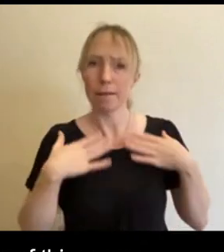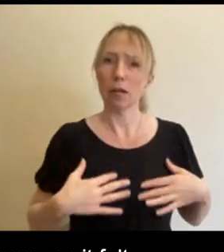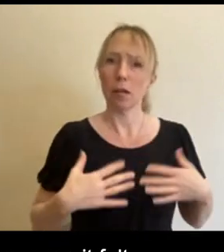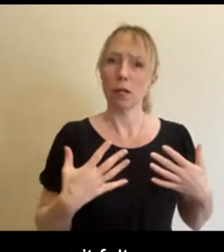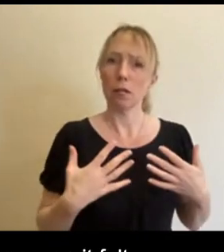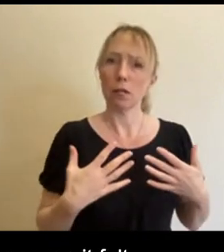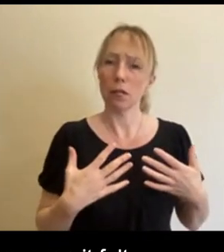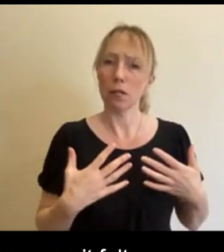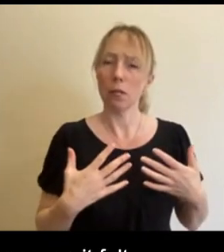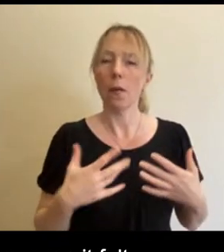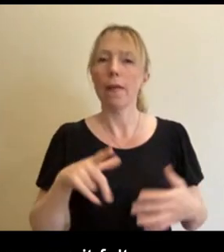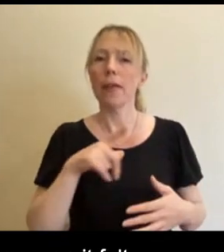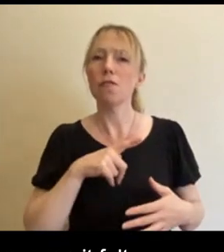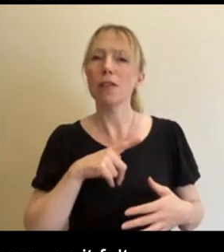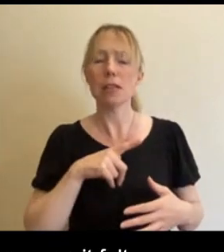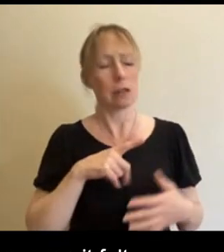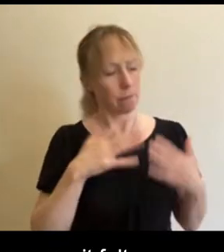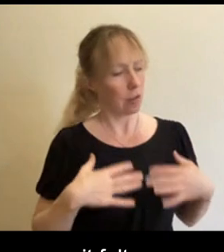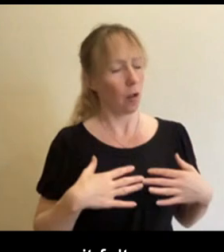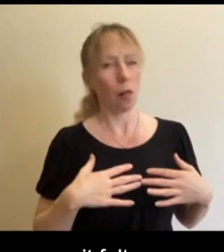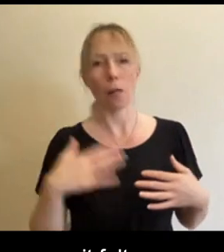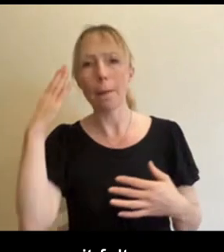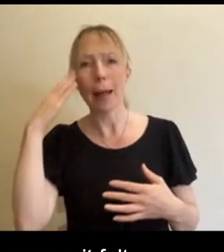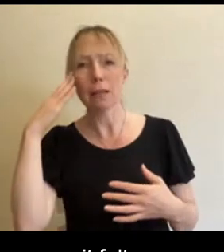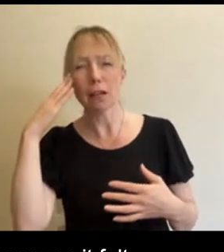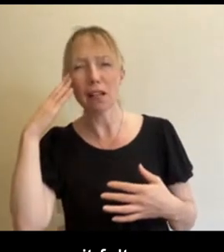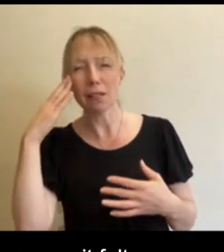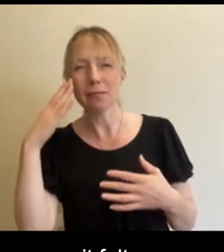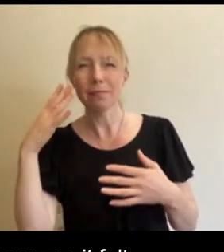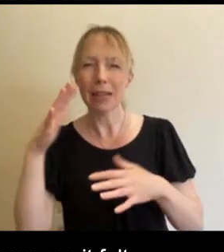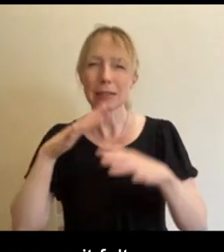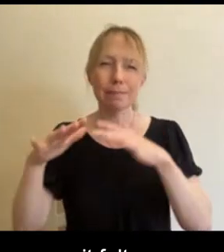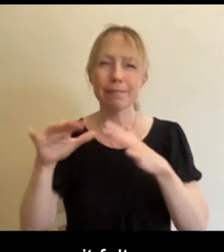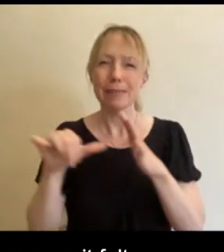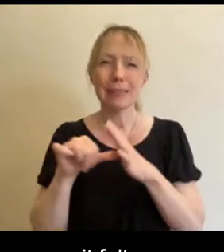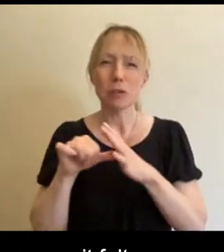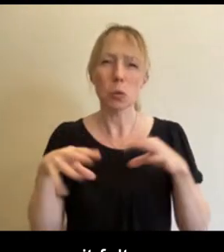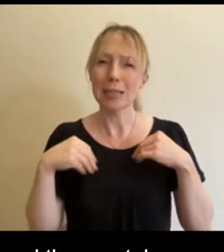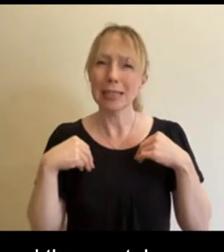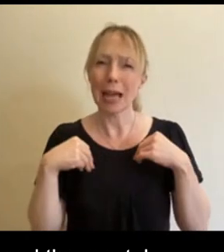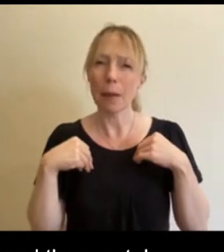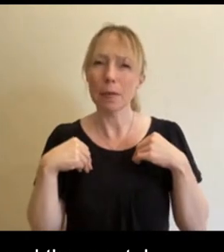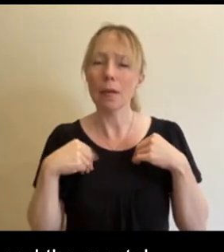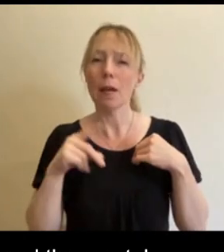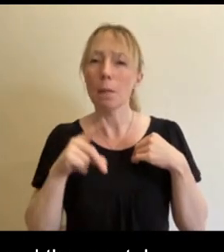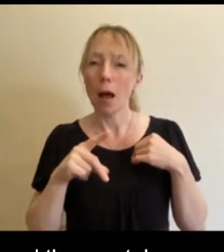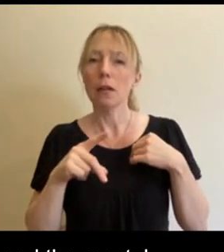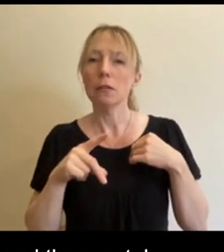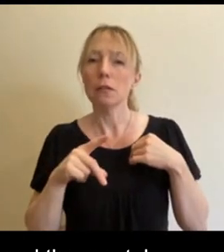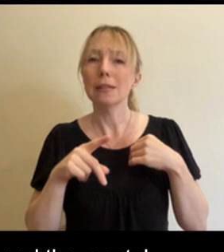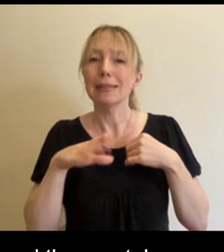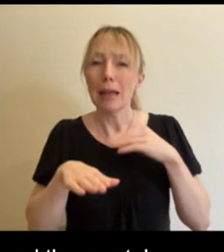there's a reason why I'm ill. And the mental illness felt harder to accept. But taking it moment by moment,